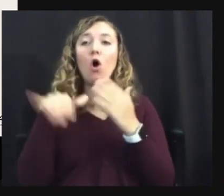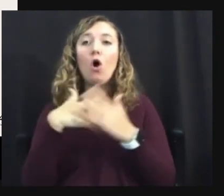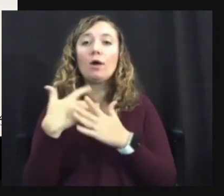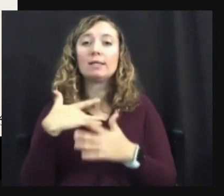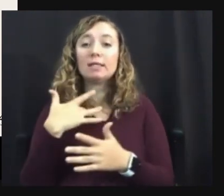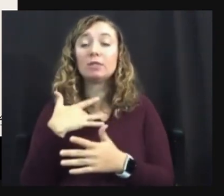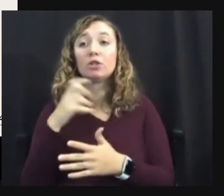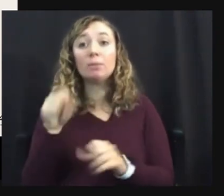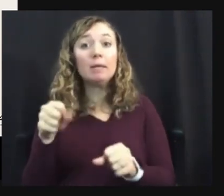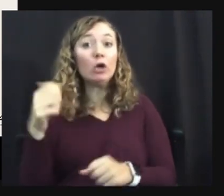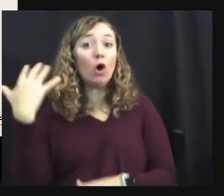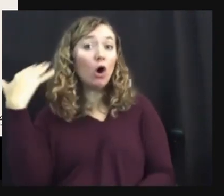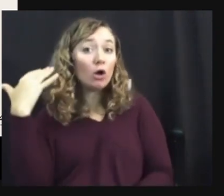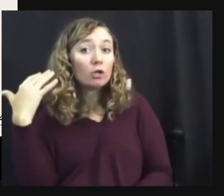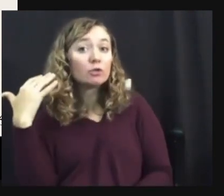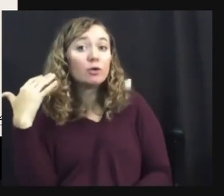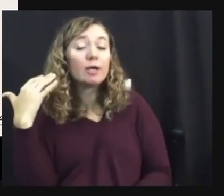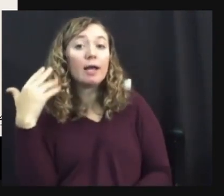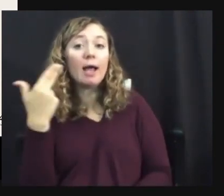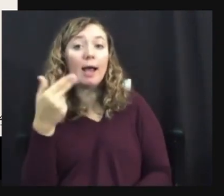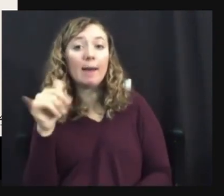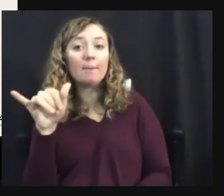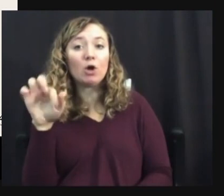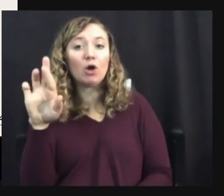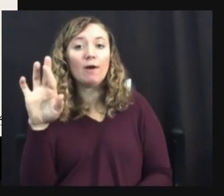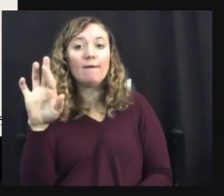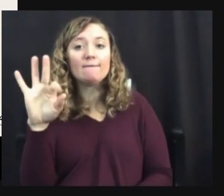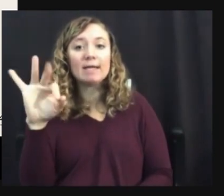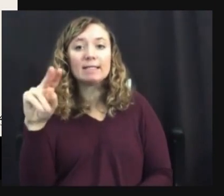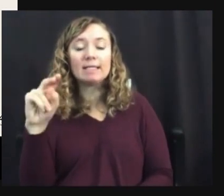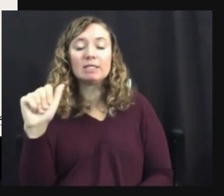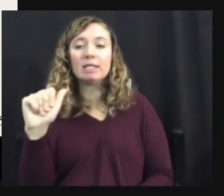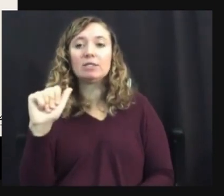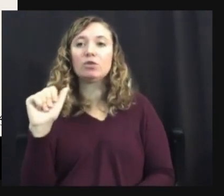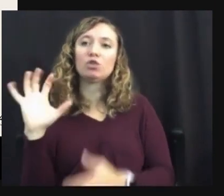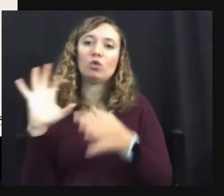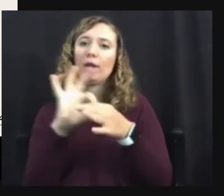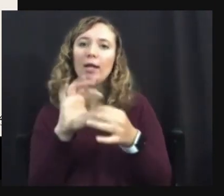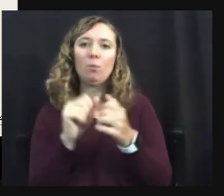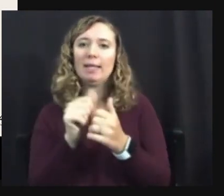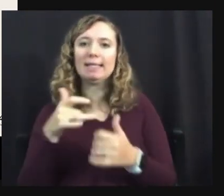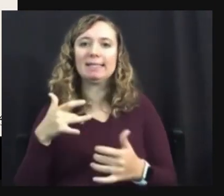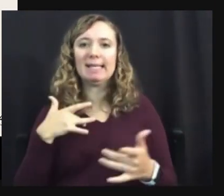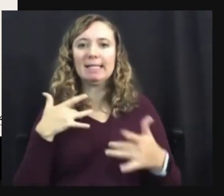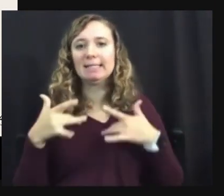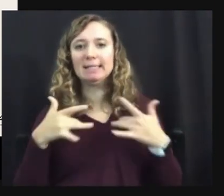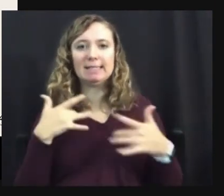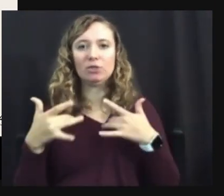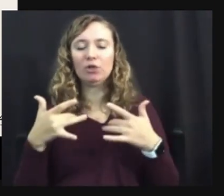hyperphantasia or, um, visual hyperphantasia, um,